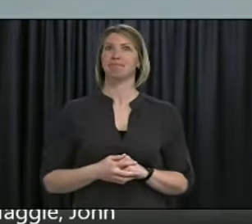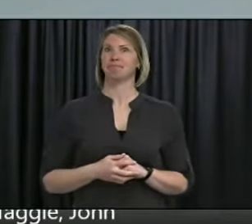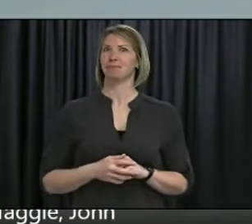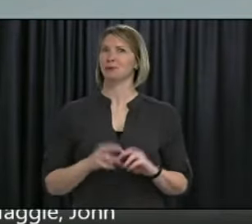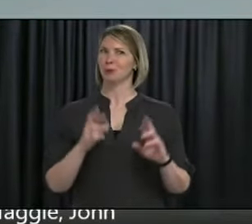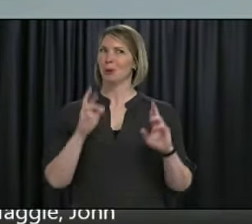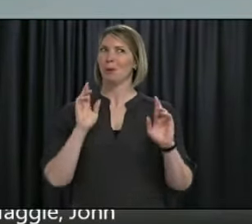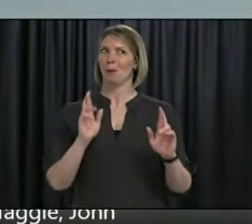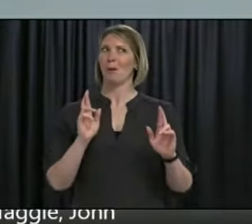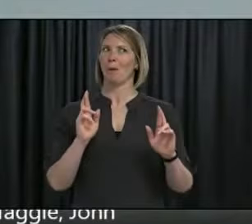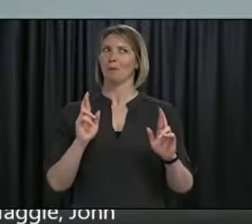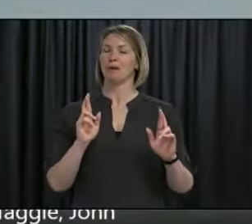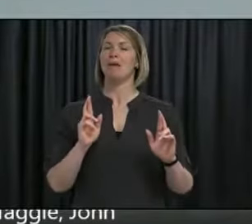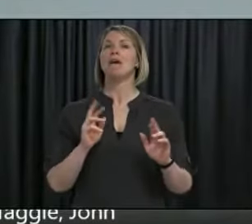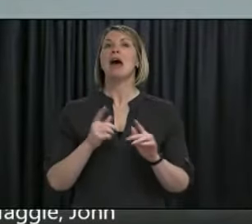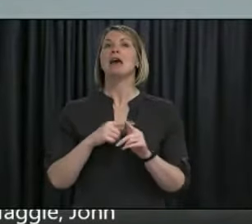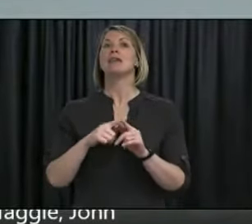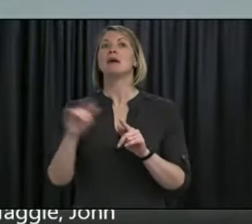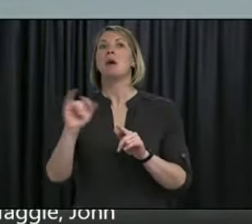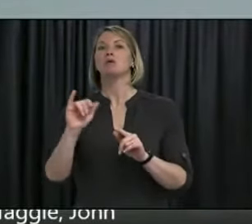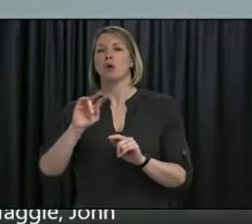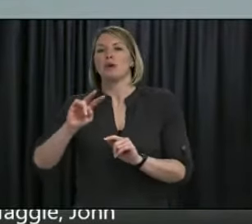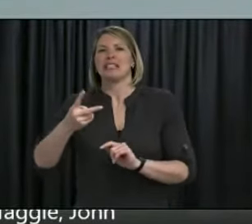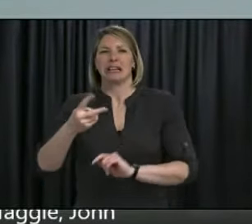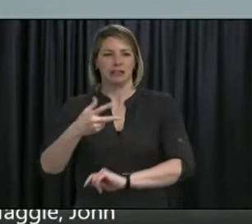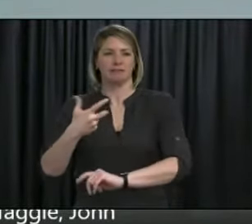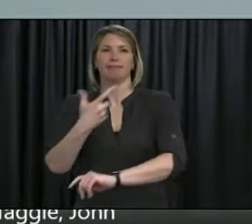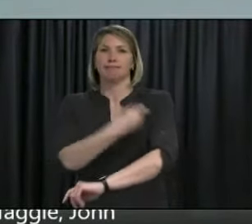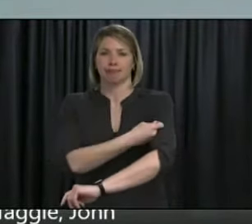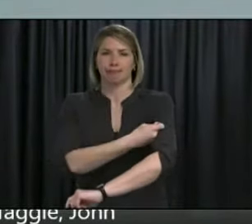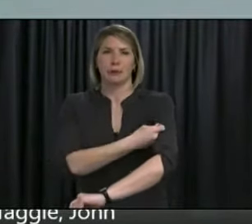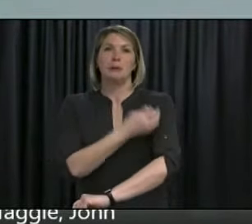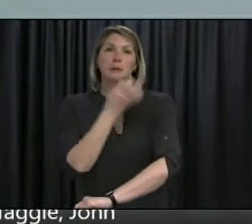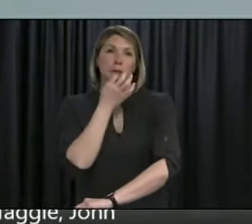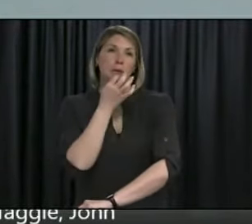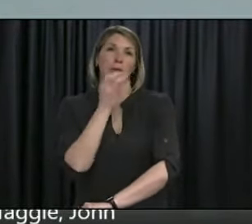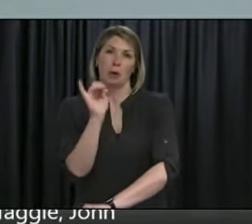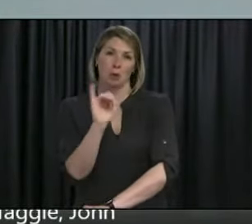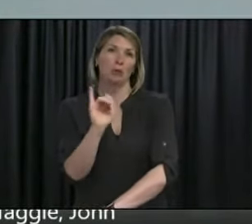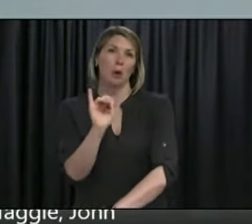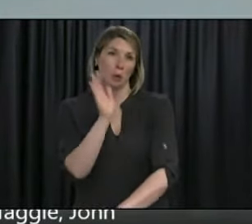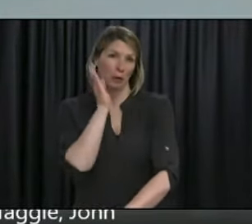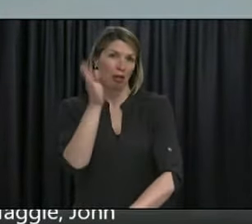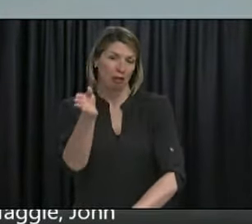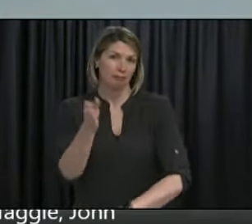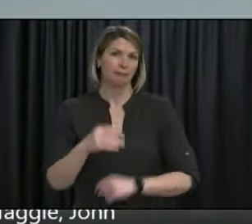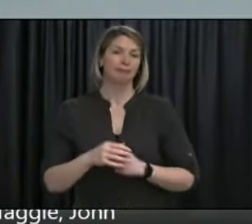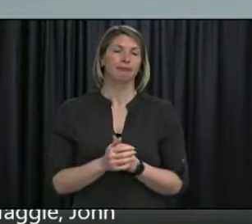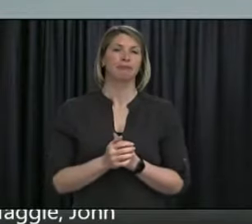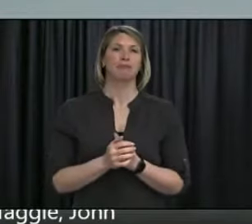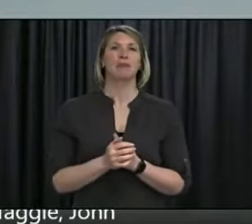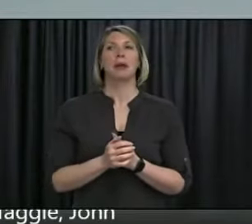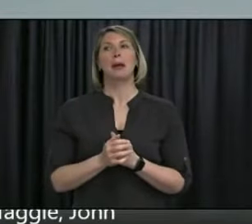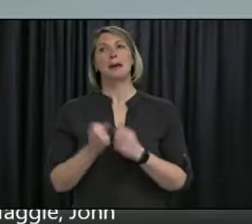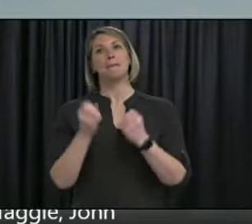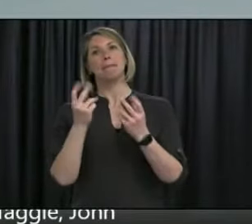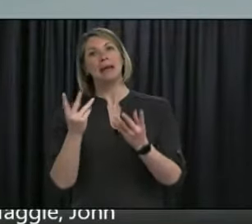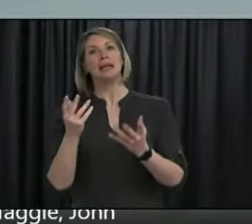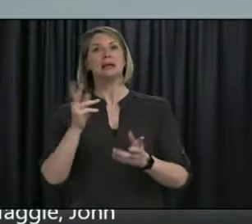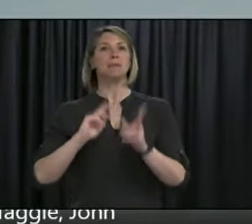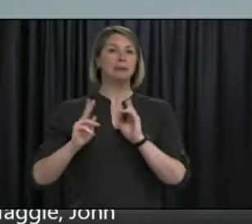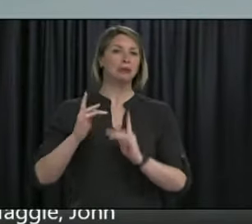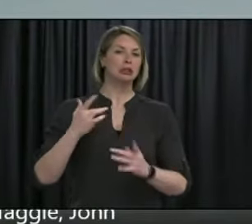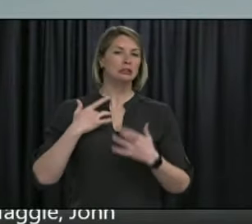already started administering second doses by that time too. For those people who are concerned about their